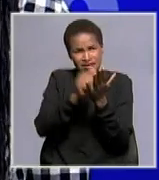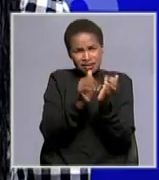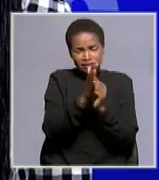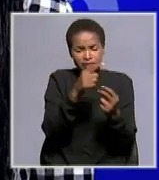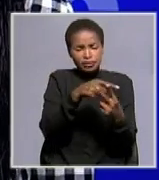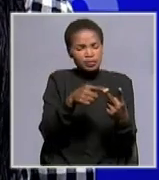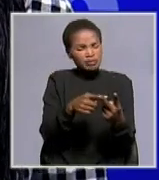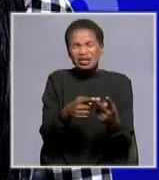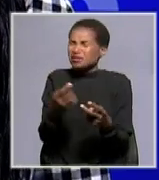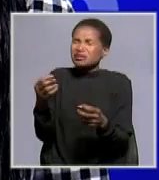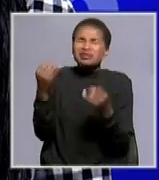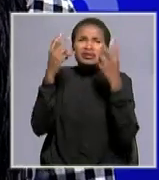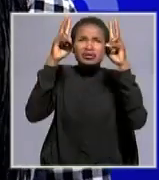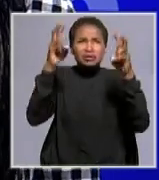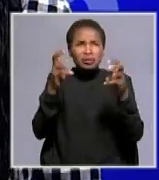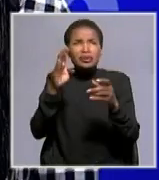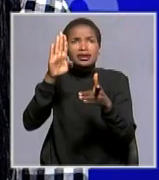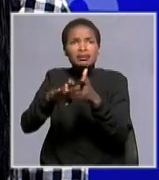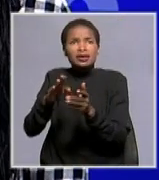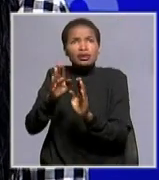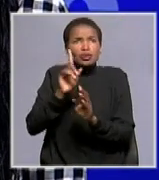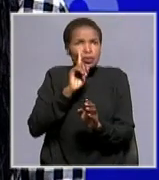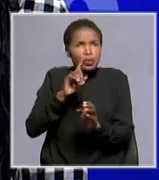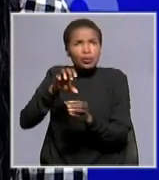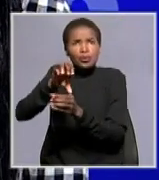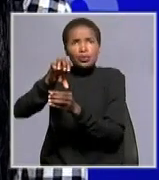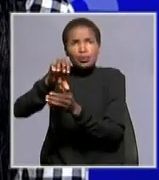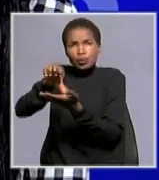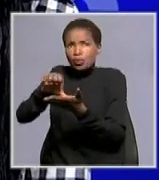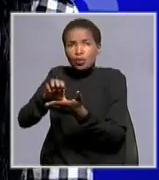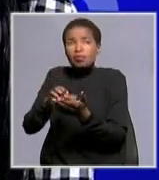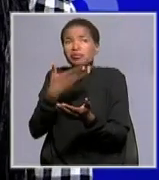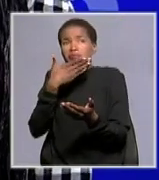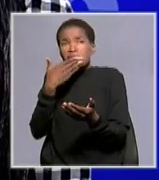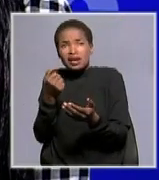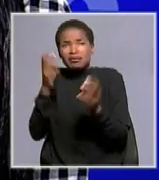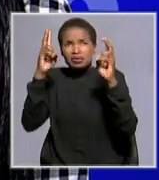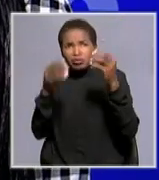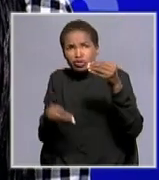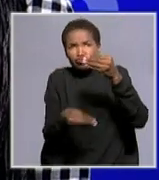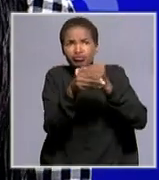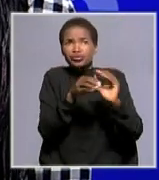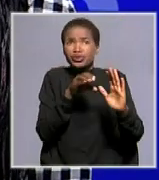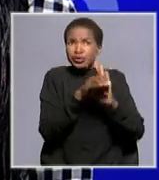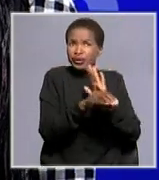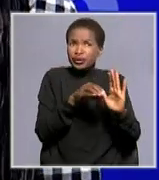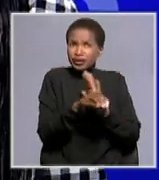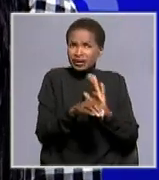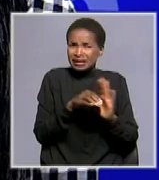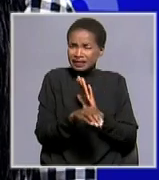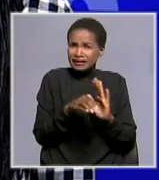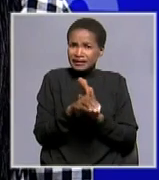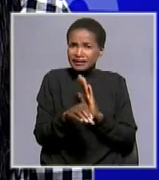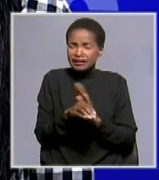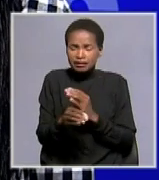waste issue so i think adding that to our curriculum could help some way we could also try to create